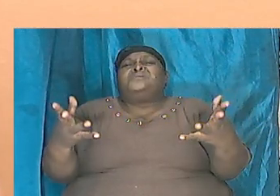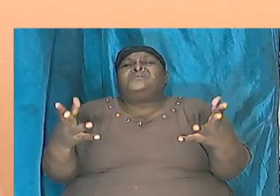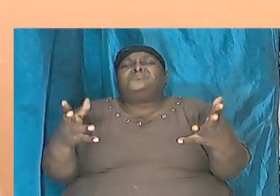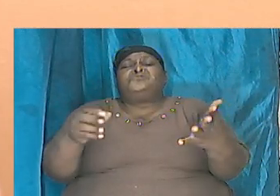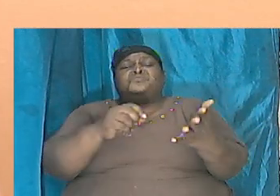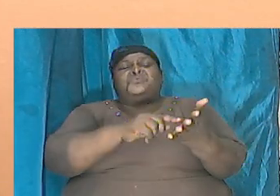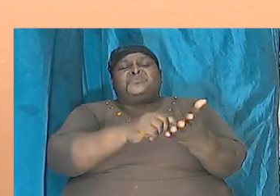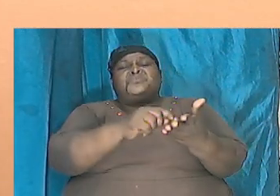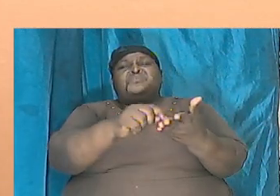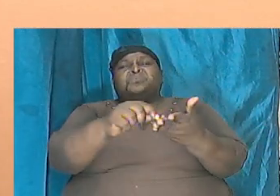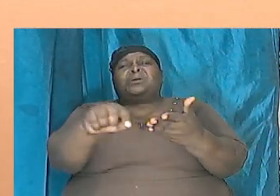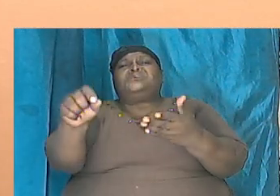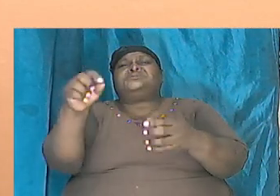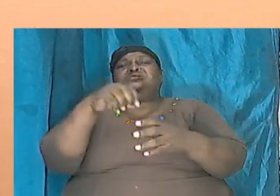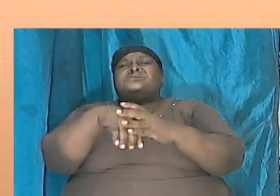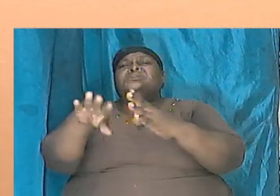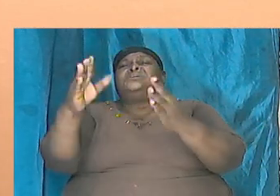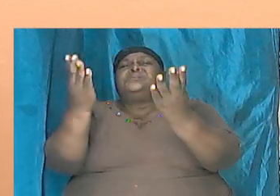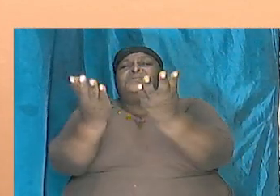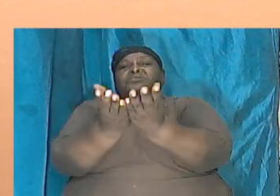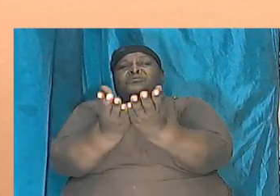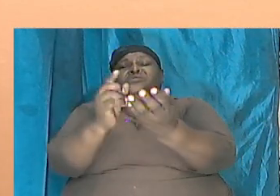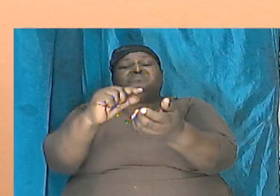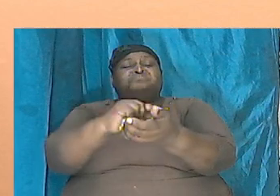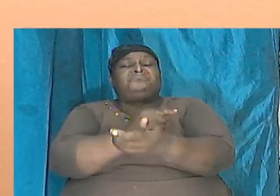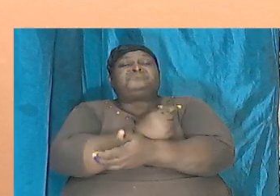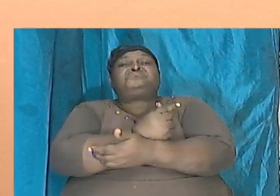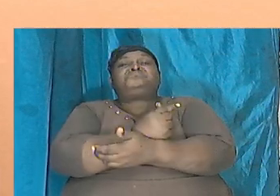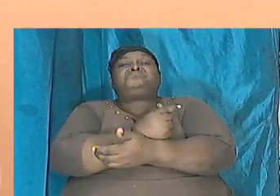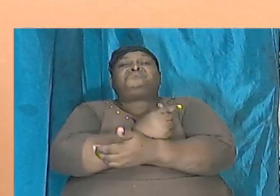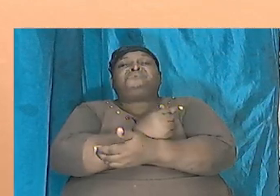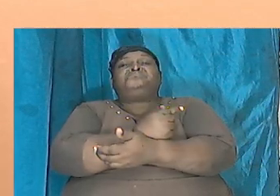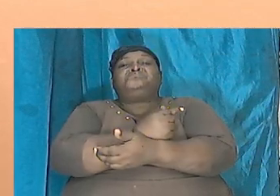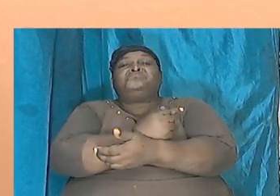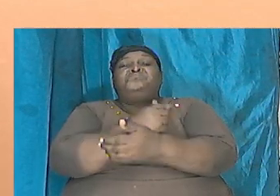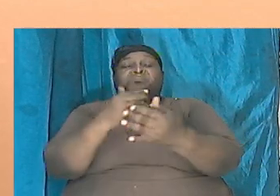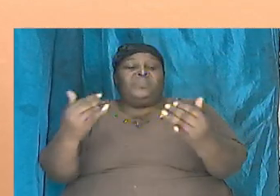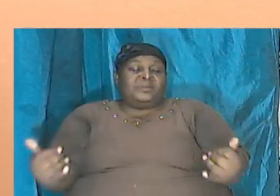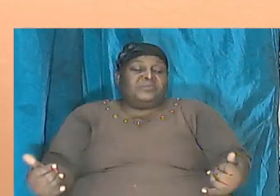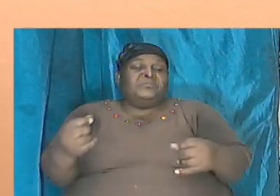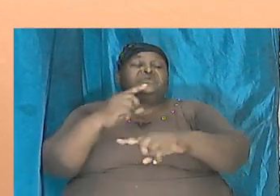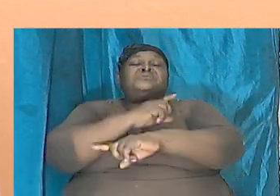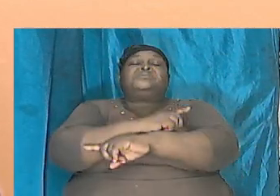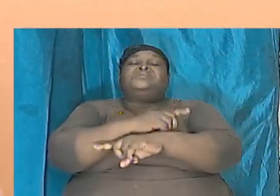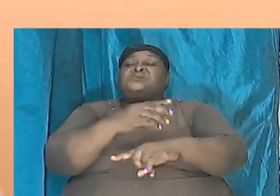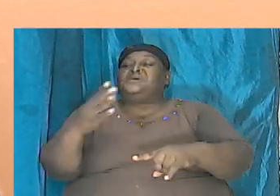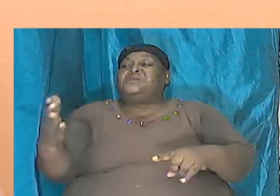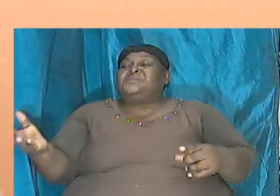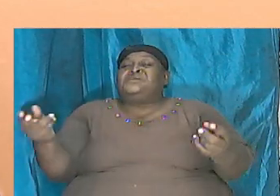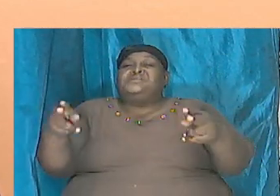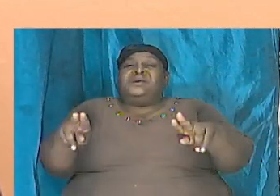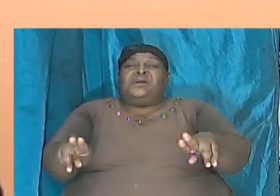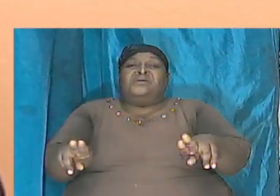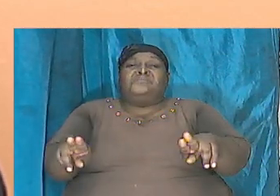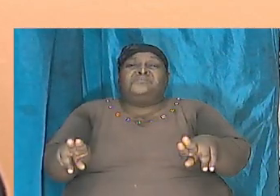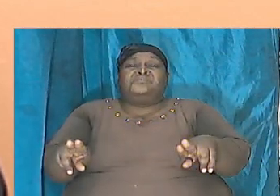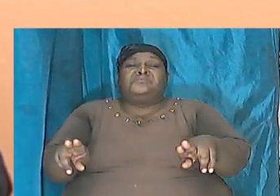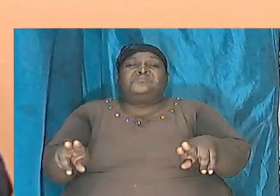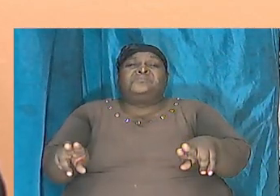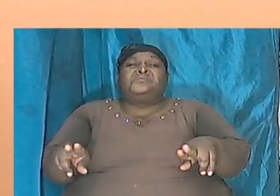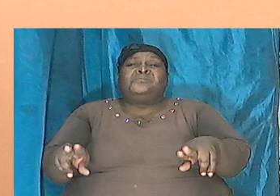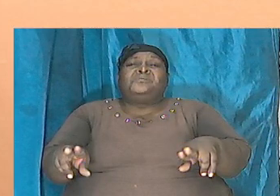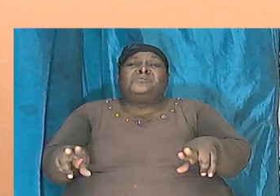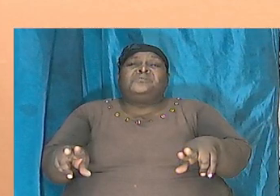book of Genesis. And as a result, today things are happening to take us to what we